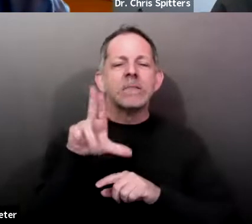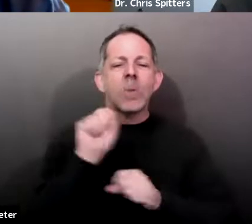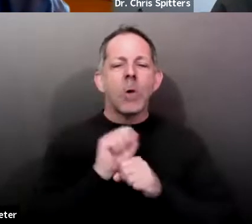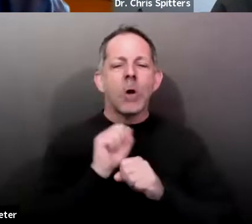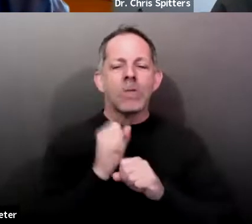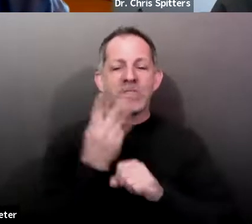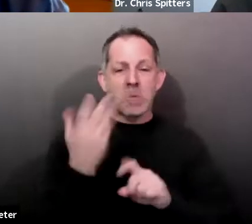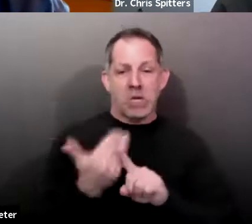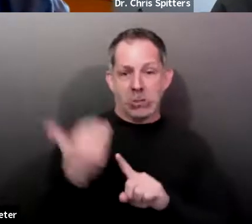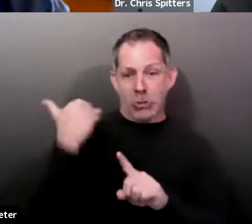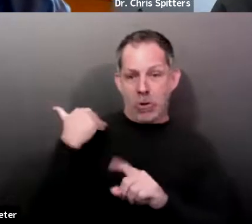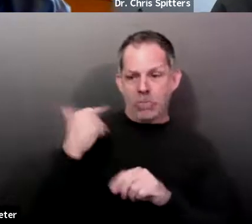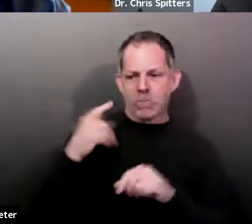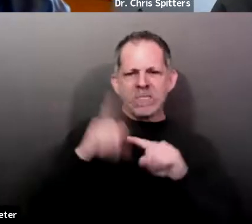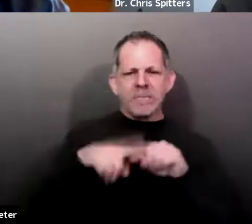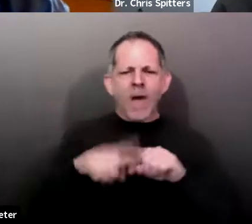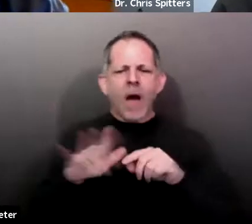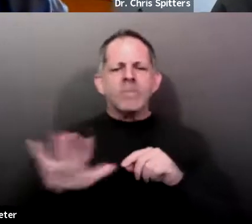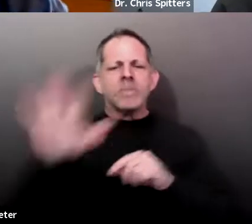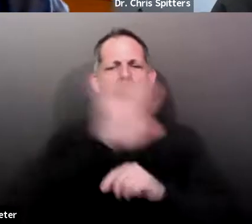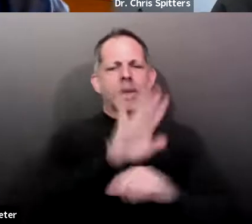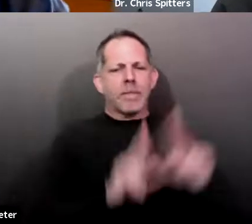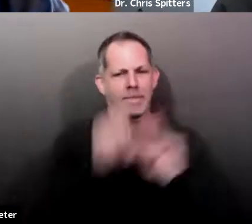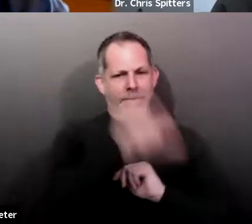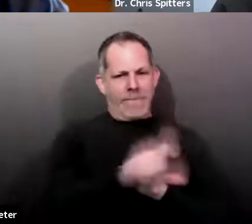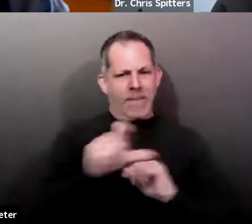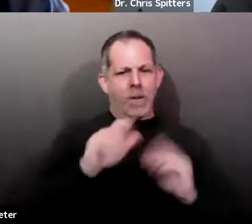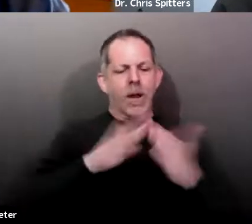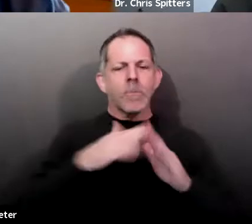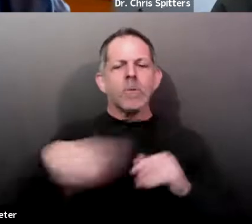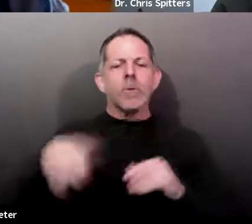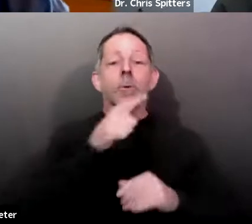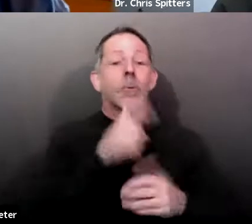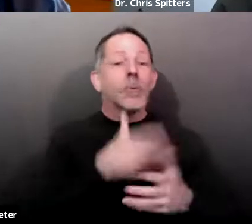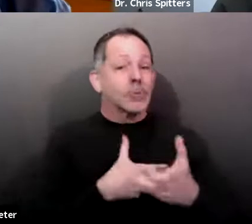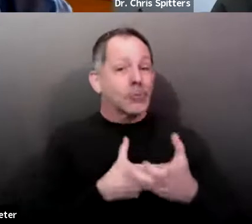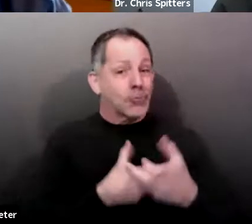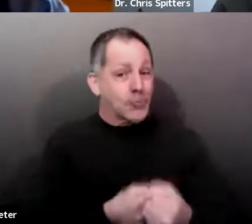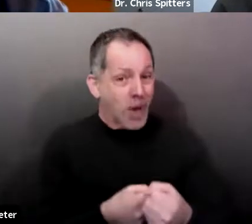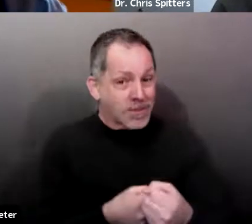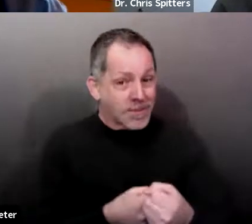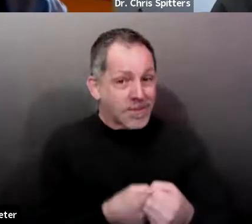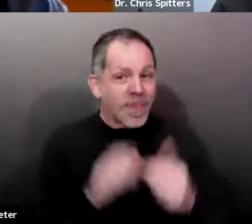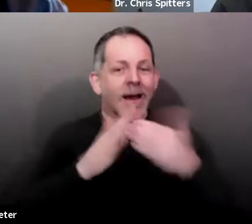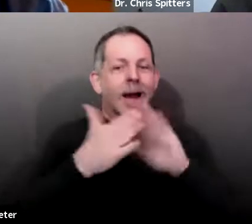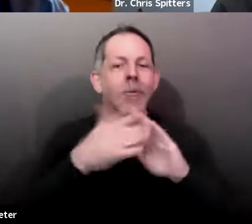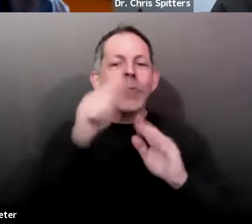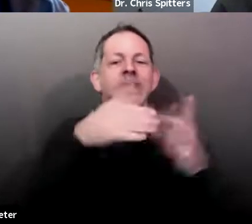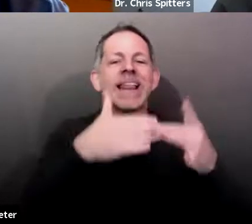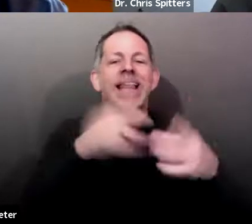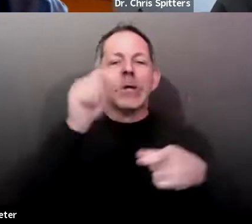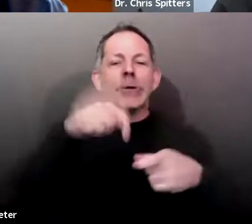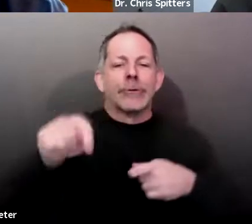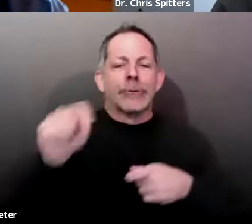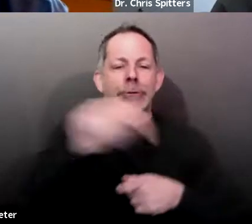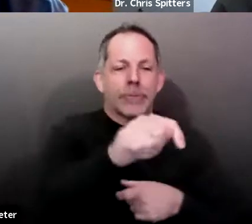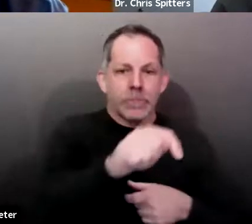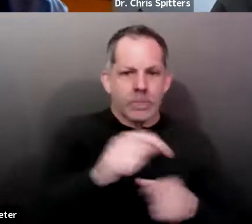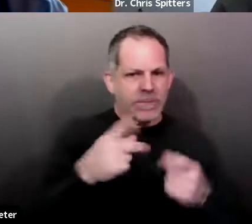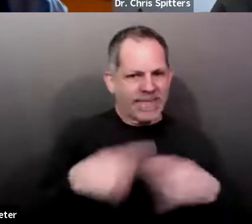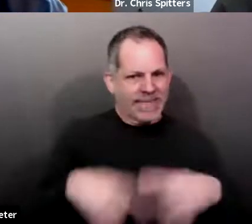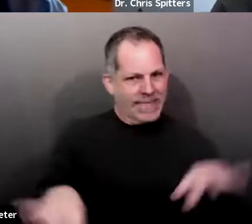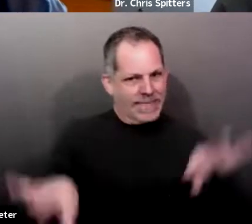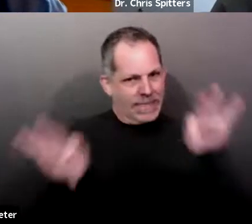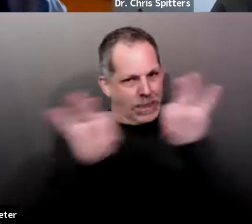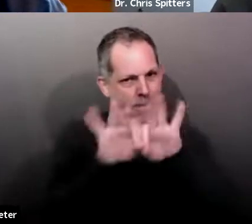various communities trust community leaders, uh, whose word is trusted to, um, pass on information about vaccines